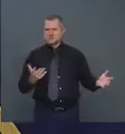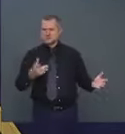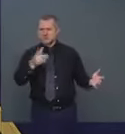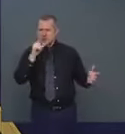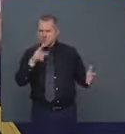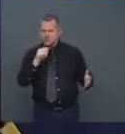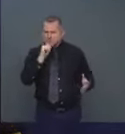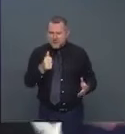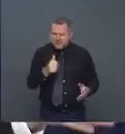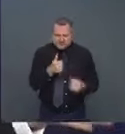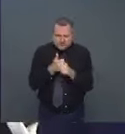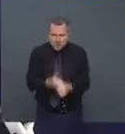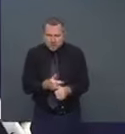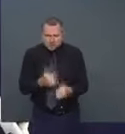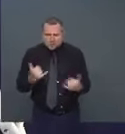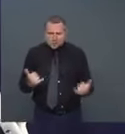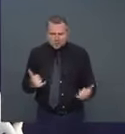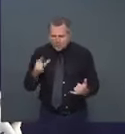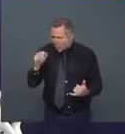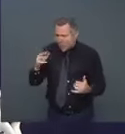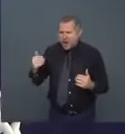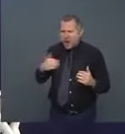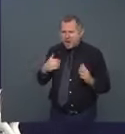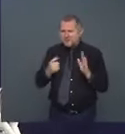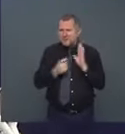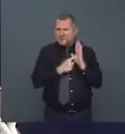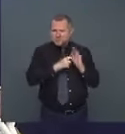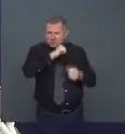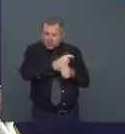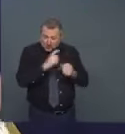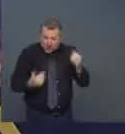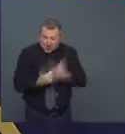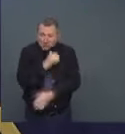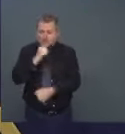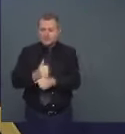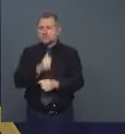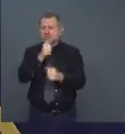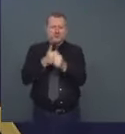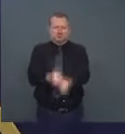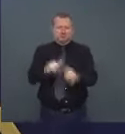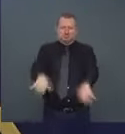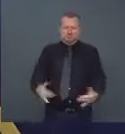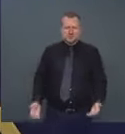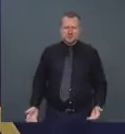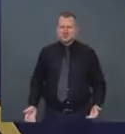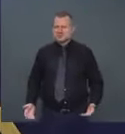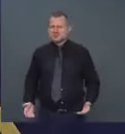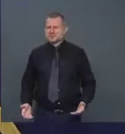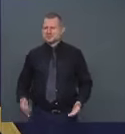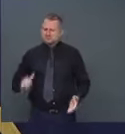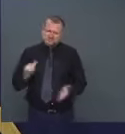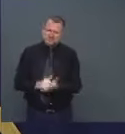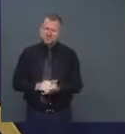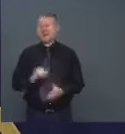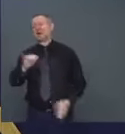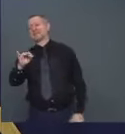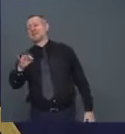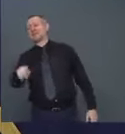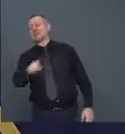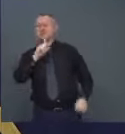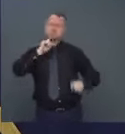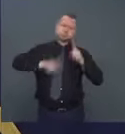then creating more of them is not going to help. If you did enforce the current laws,